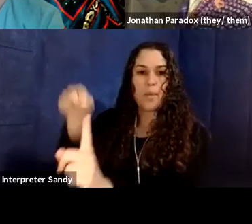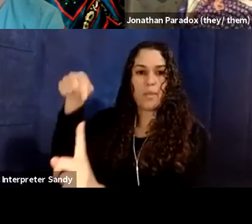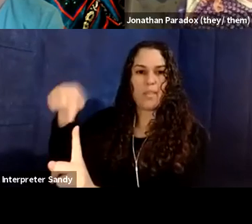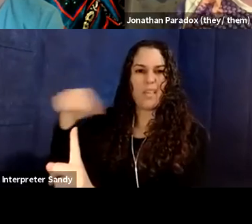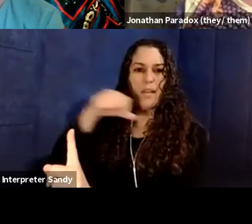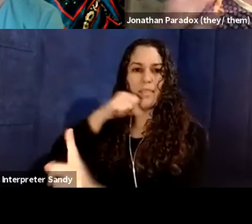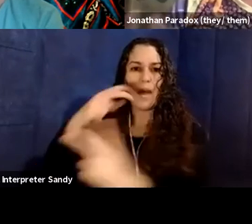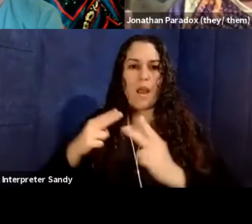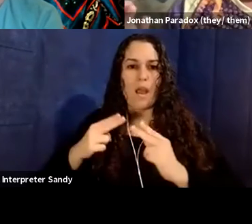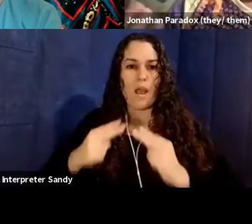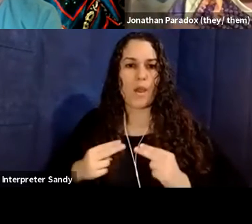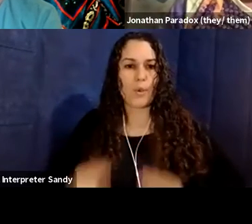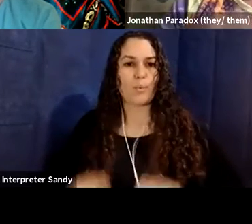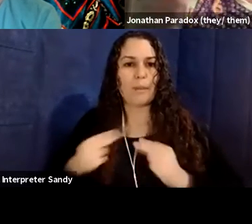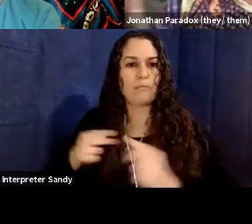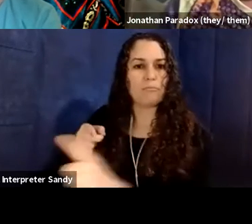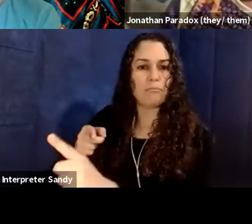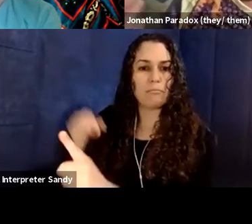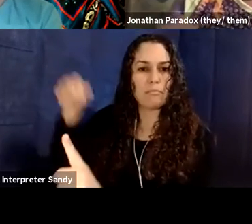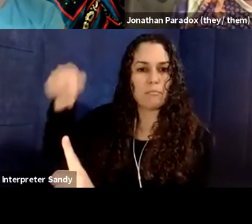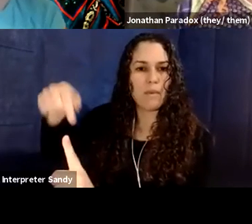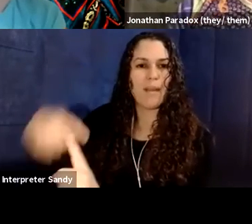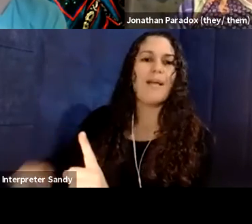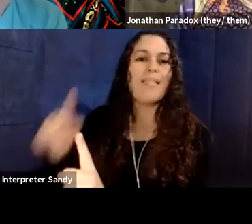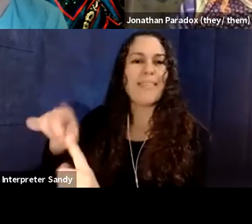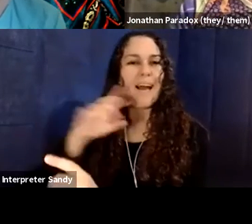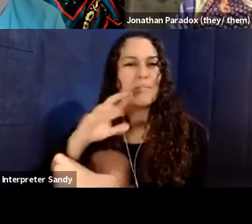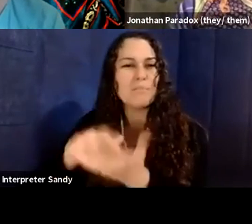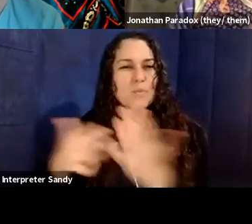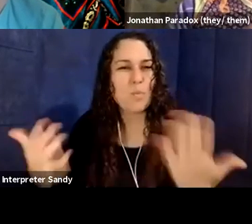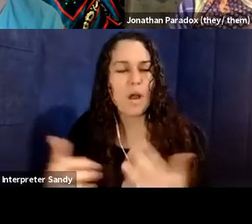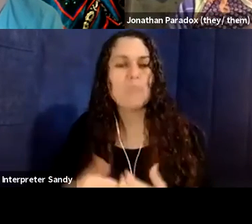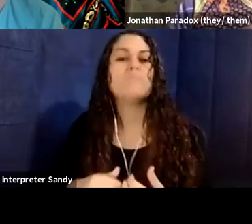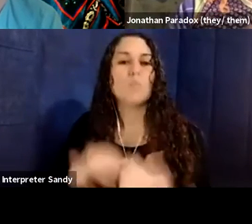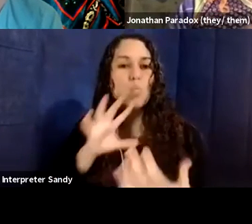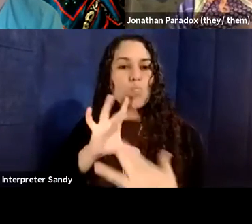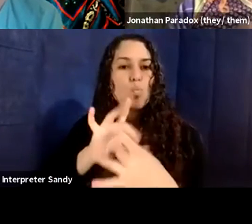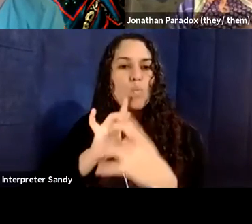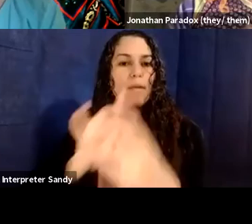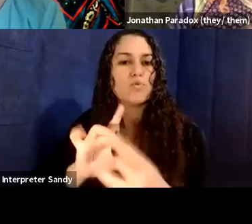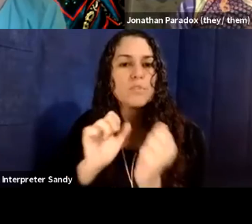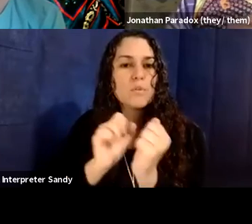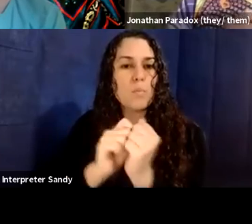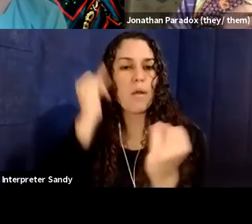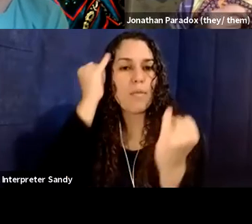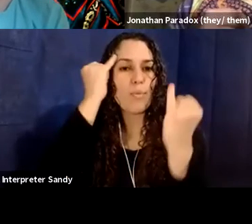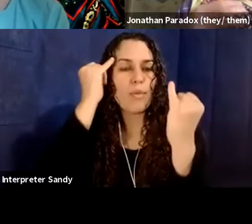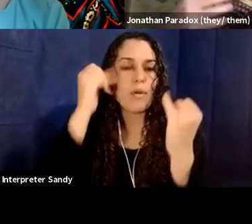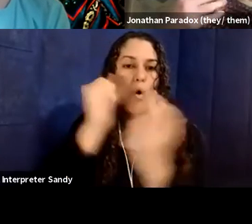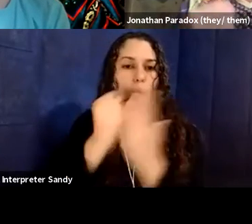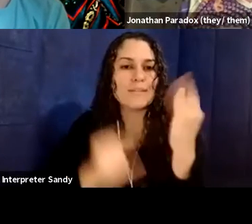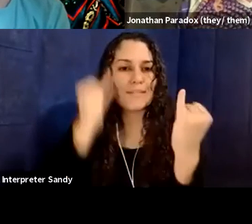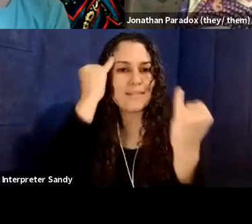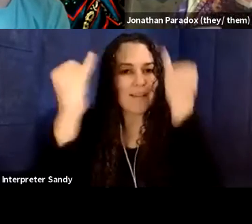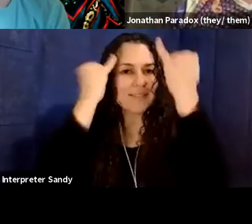some of that looks like being in relationship with artistic ideas. Um, and, uh, so being